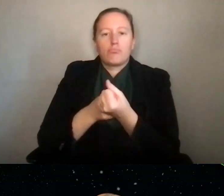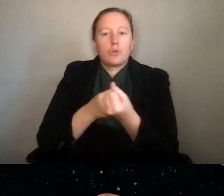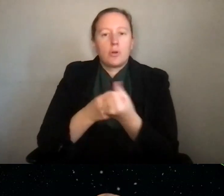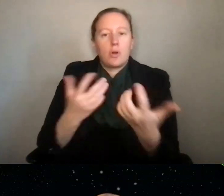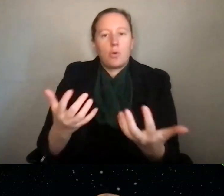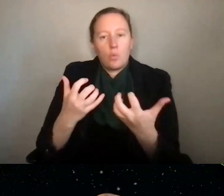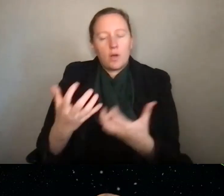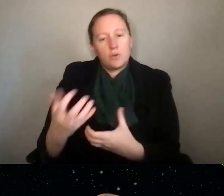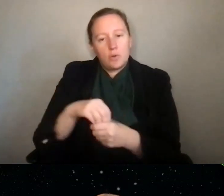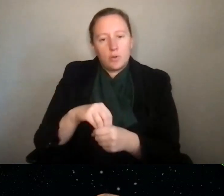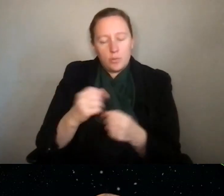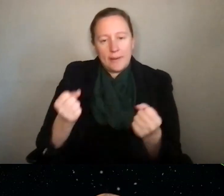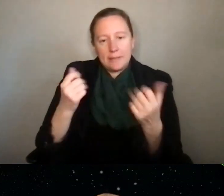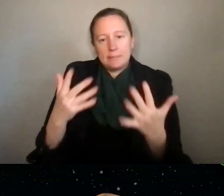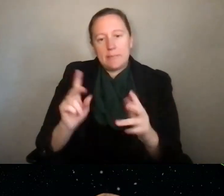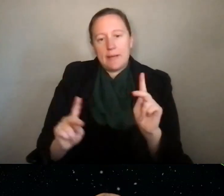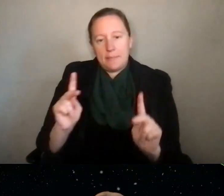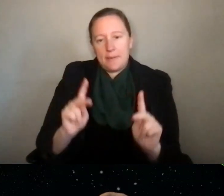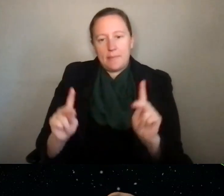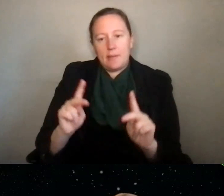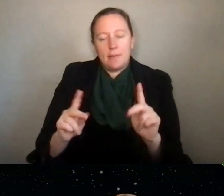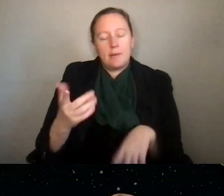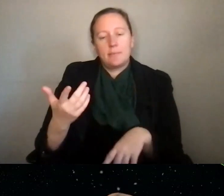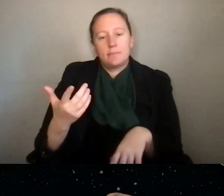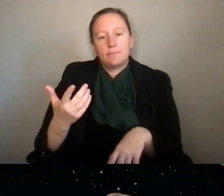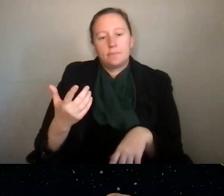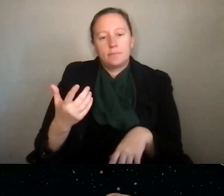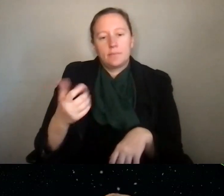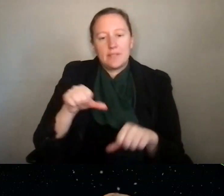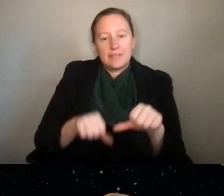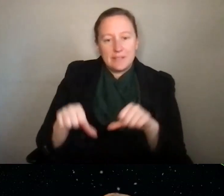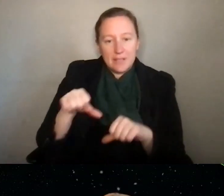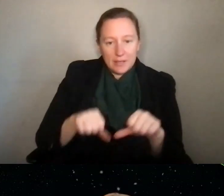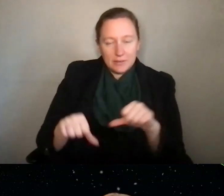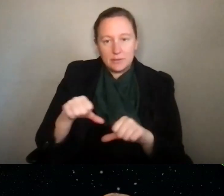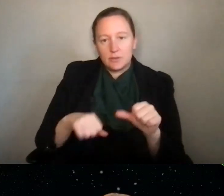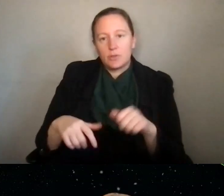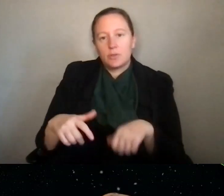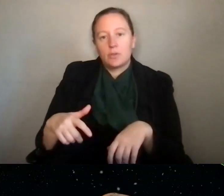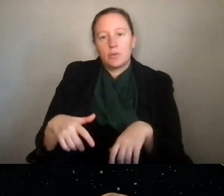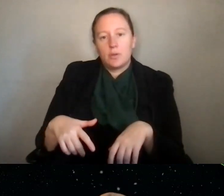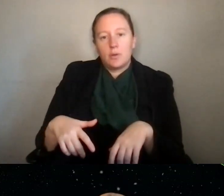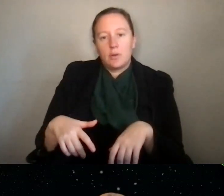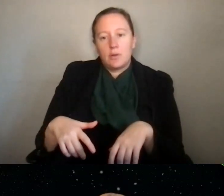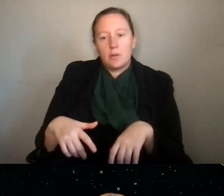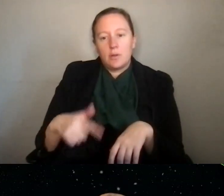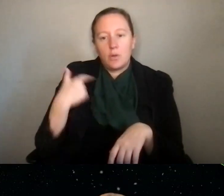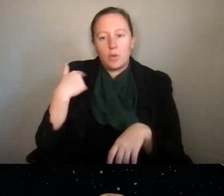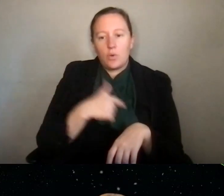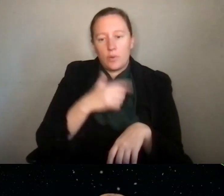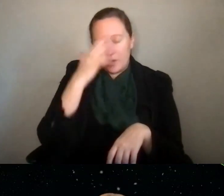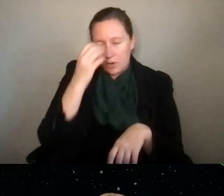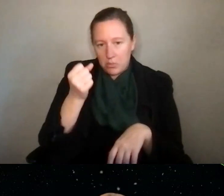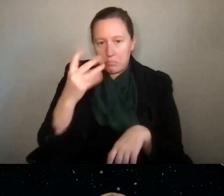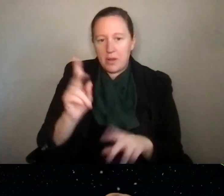to include as many people in science. We know that a wide range of people have great ideas who want to